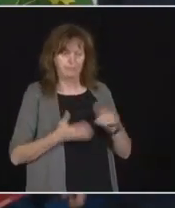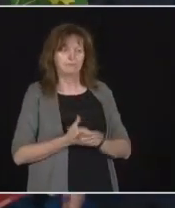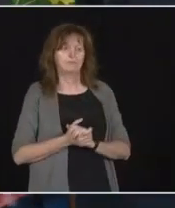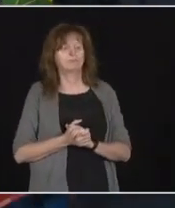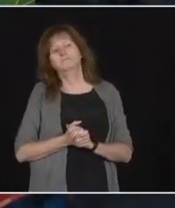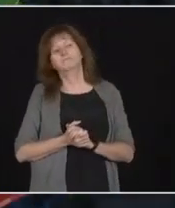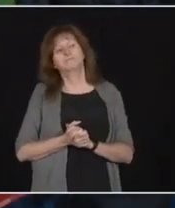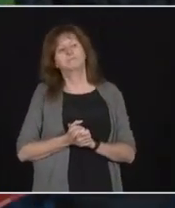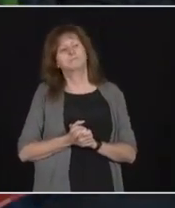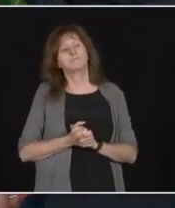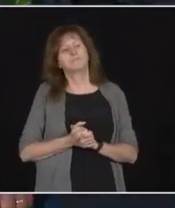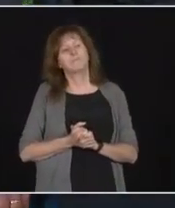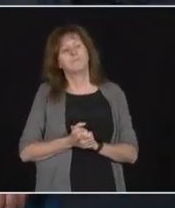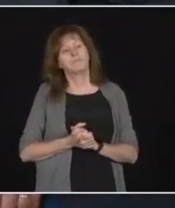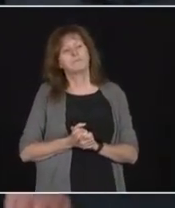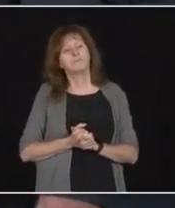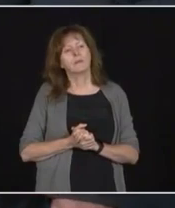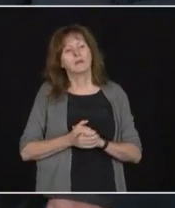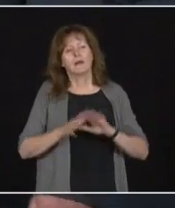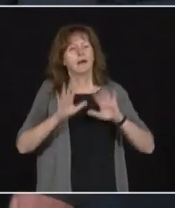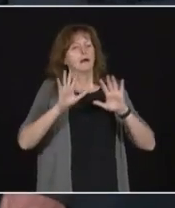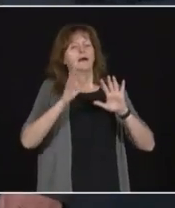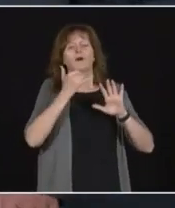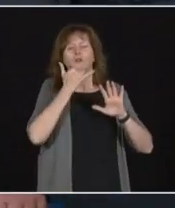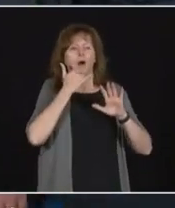I apologize. get my ministers mixed up here.